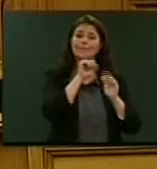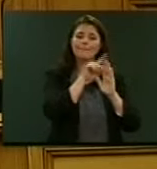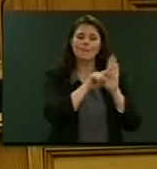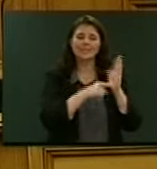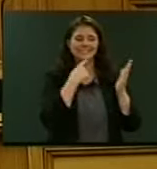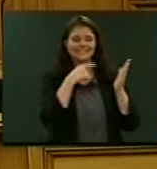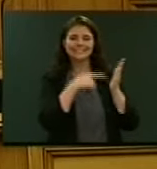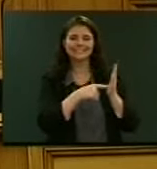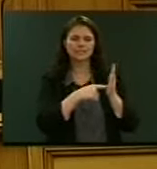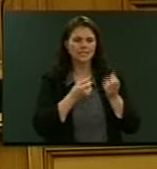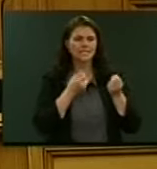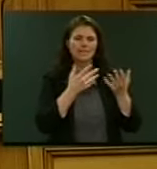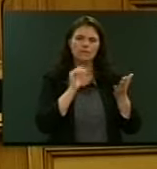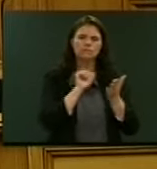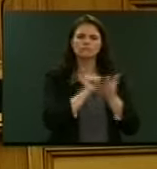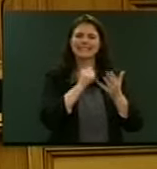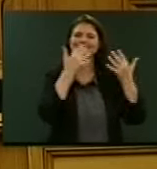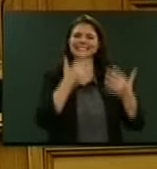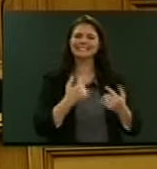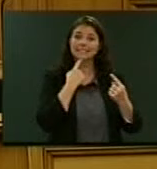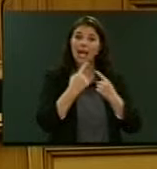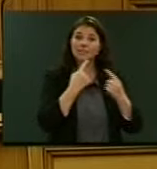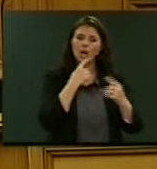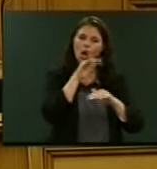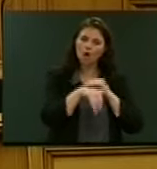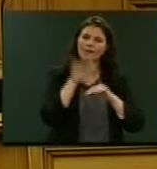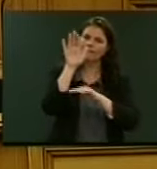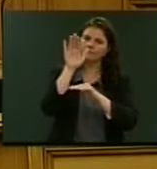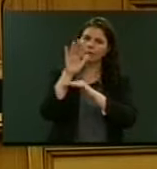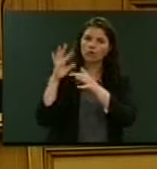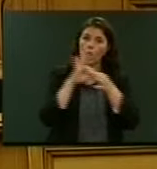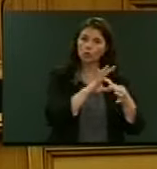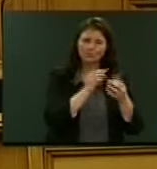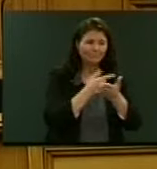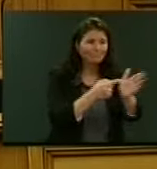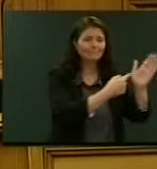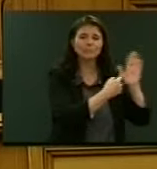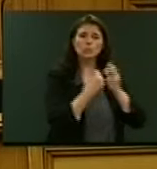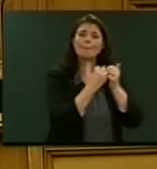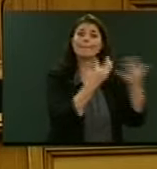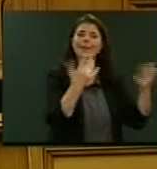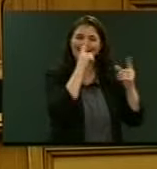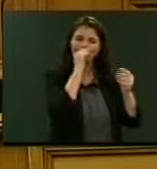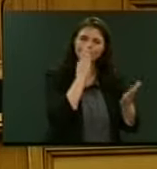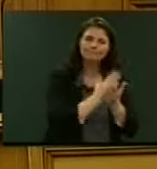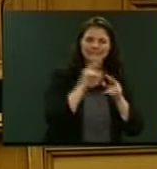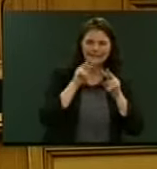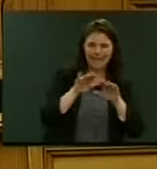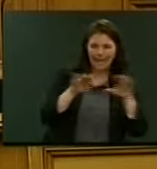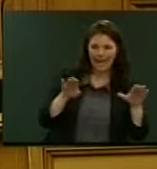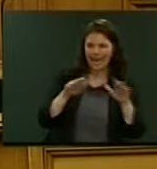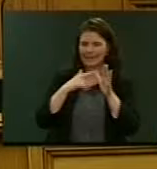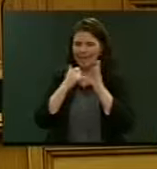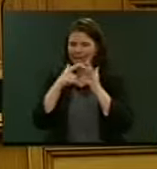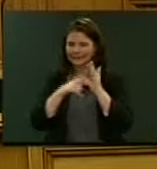data on the extent of foreign ownership in New Zealand so the public can actually see what land and assets have